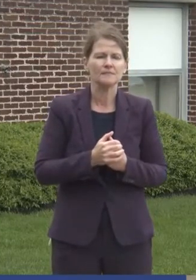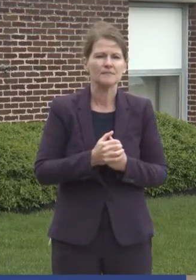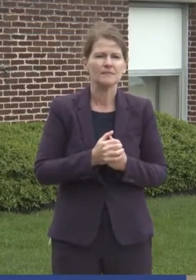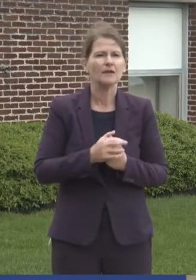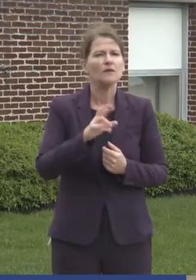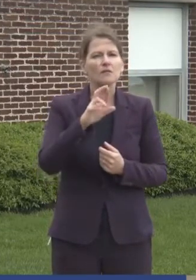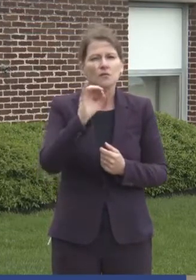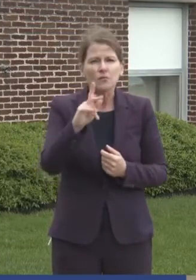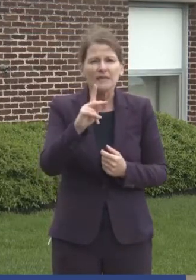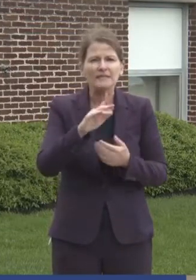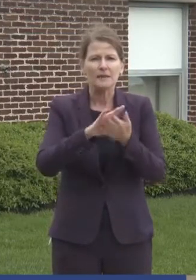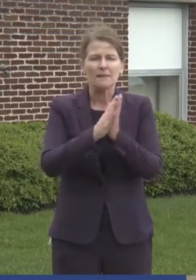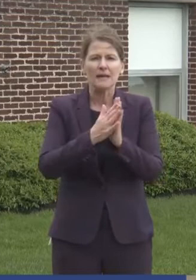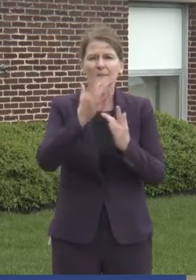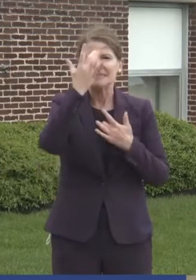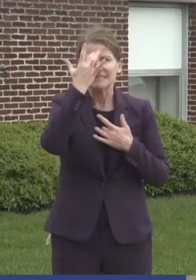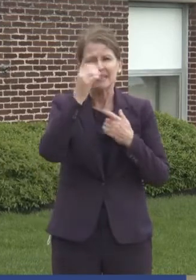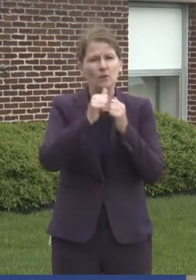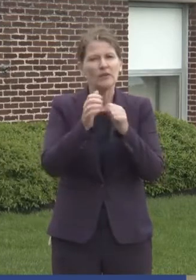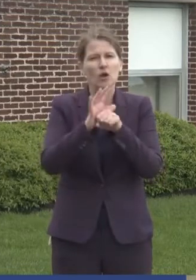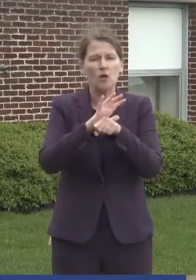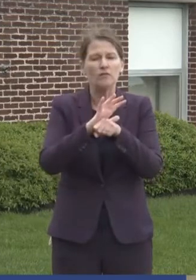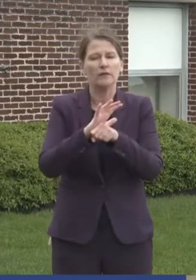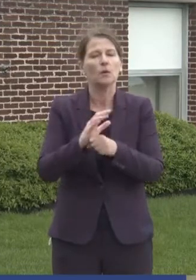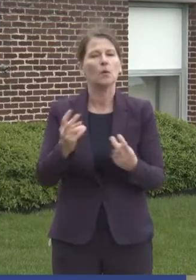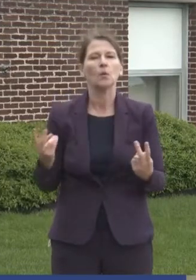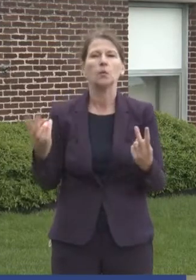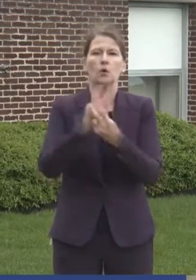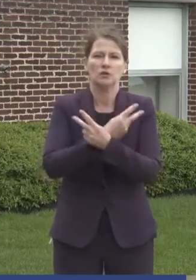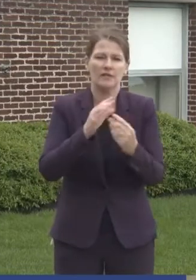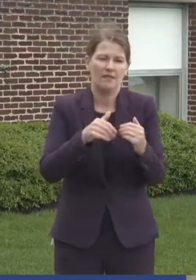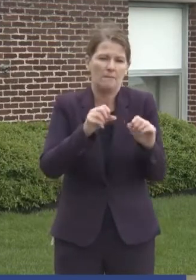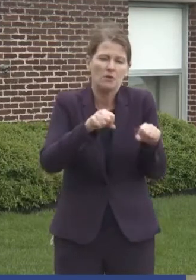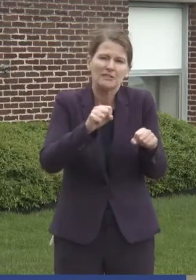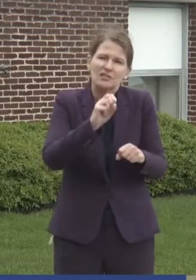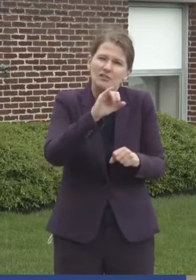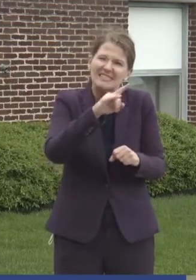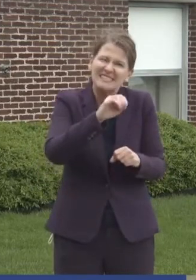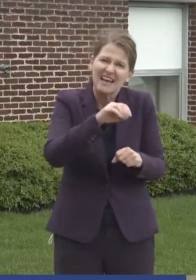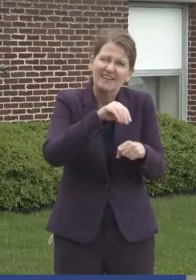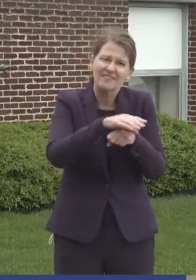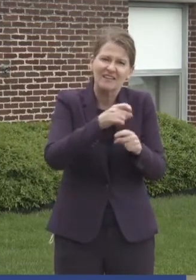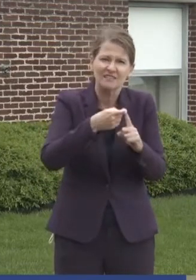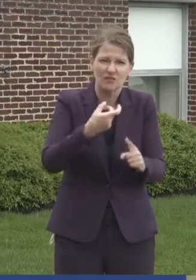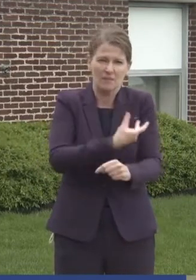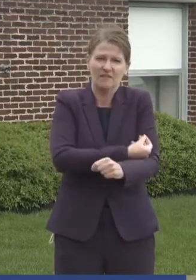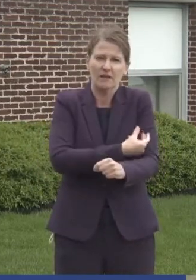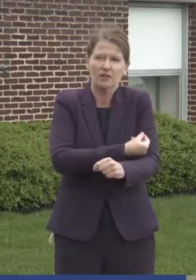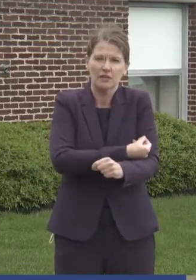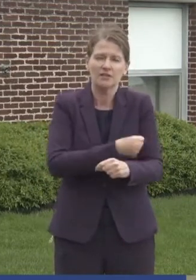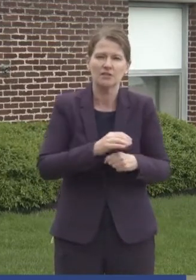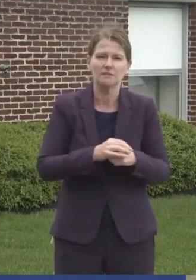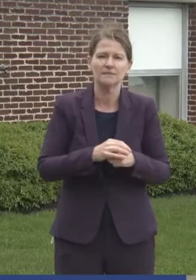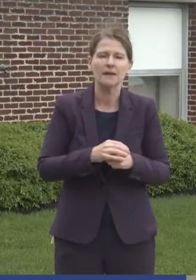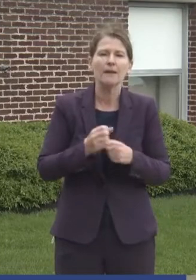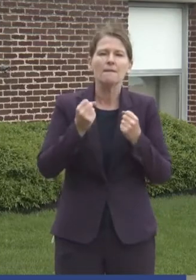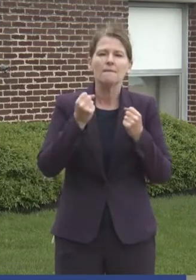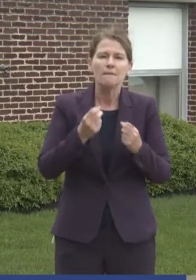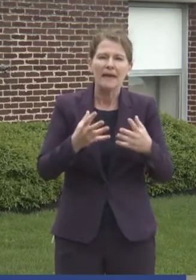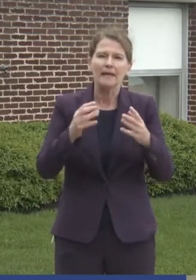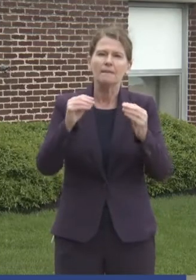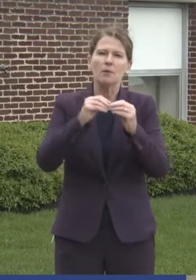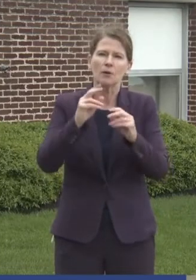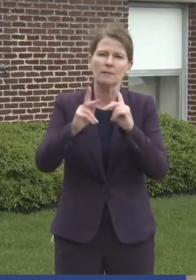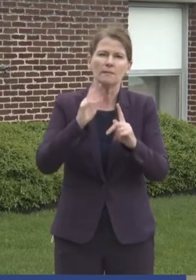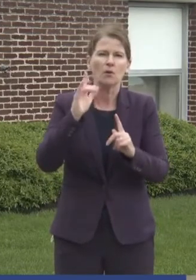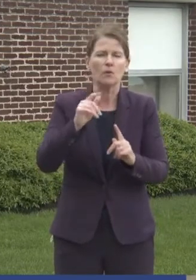The risk of getting ill with COVID is greater than the risk of potential side effects that come with the inoculation. Many more people